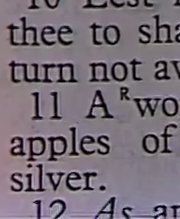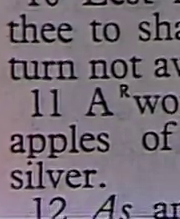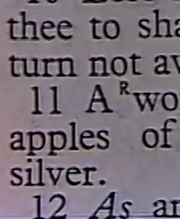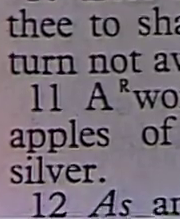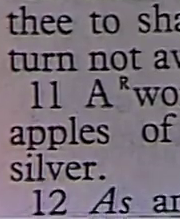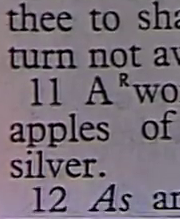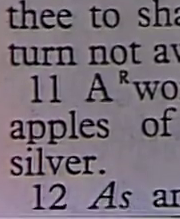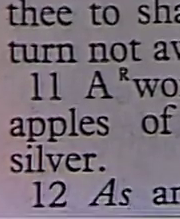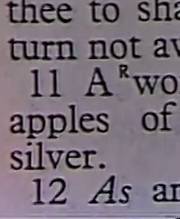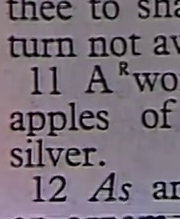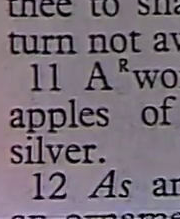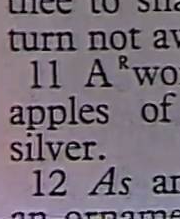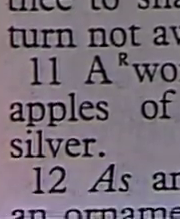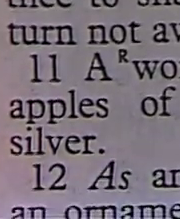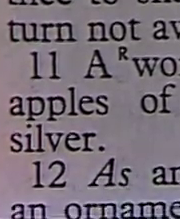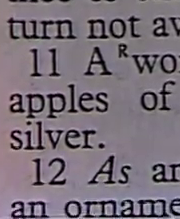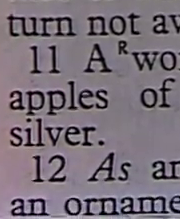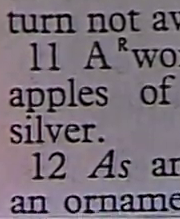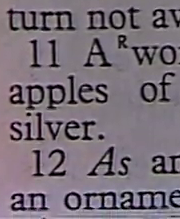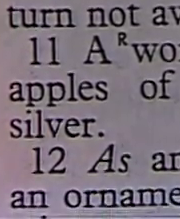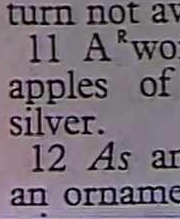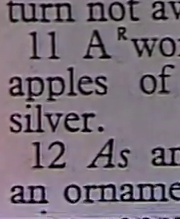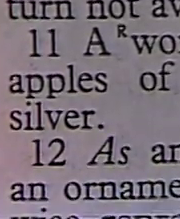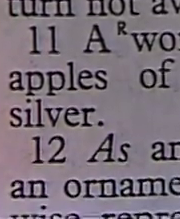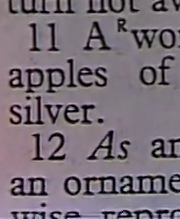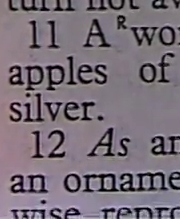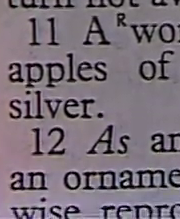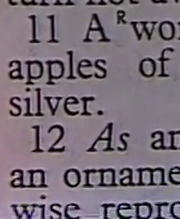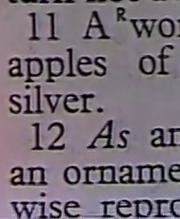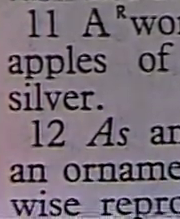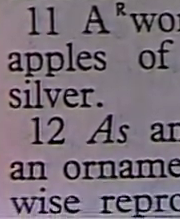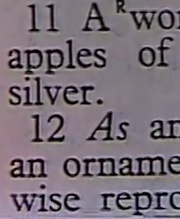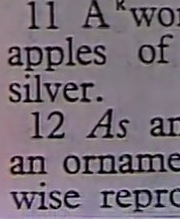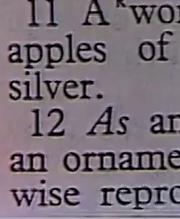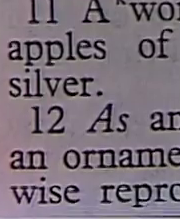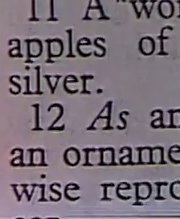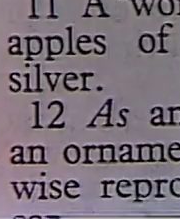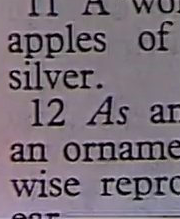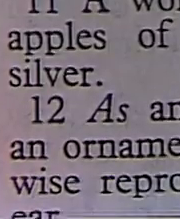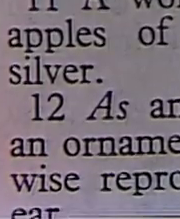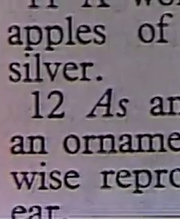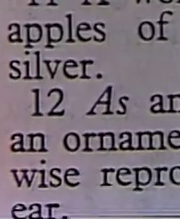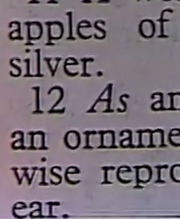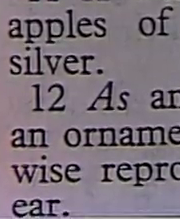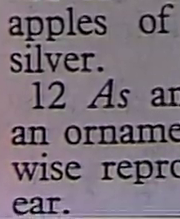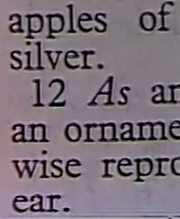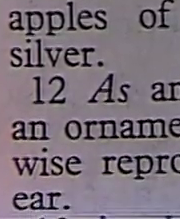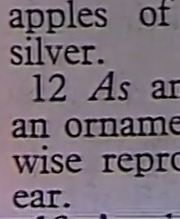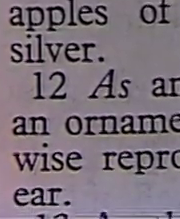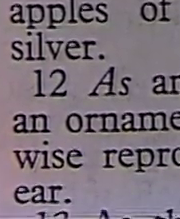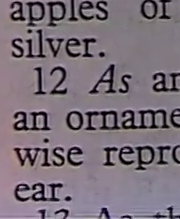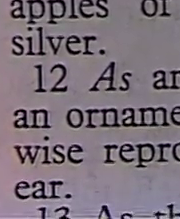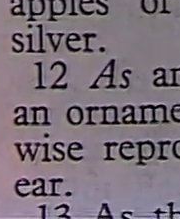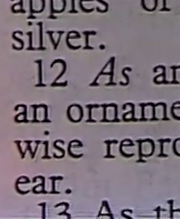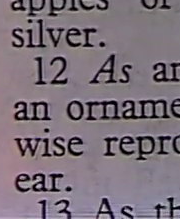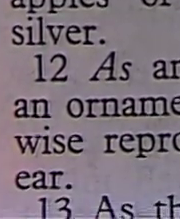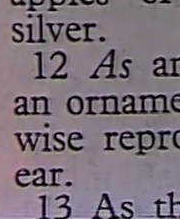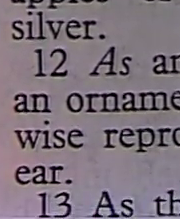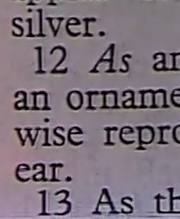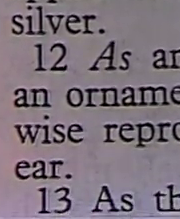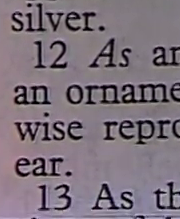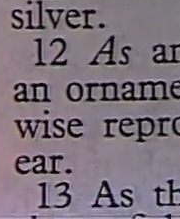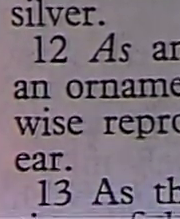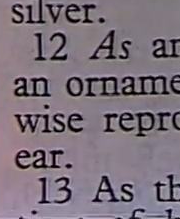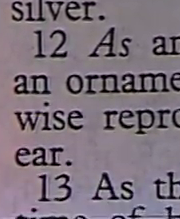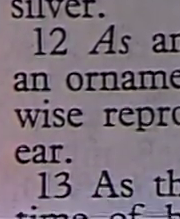thee to shame Debate thy cause with thy neighbor himself And discover not a secret to another Lest he